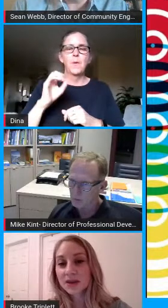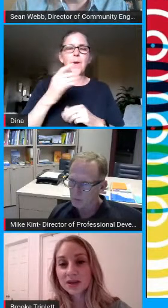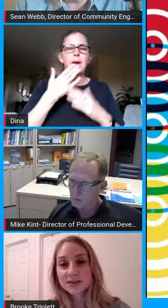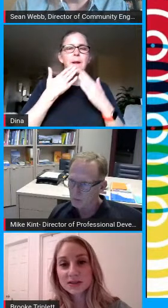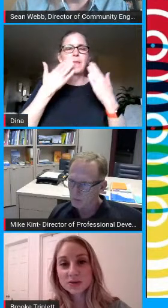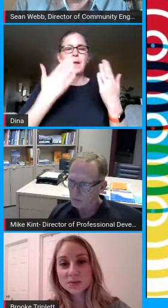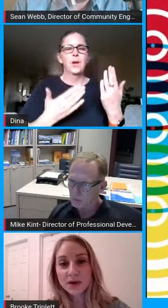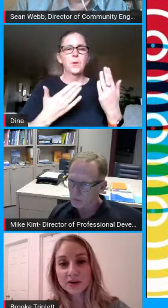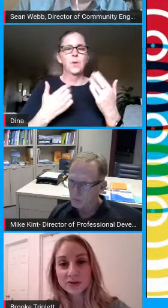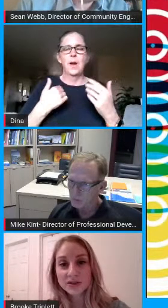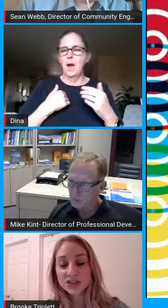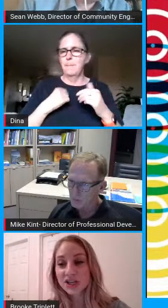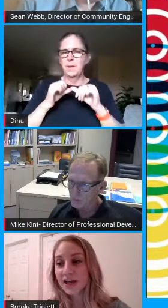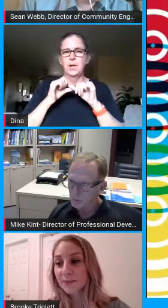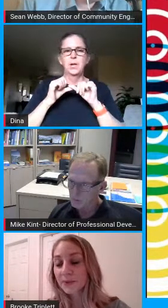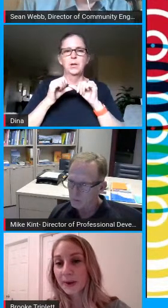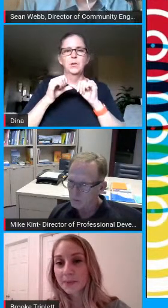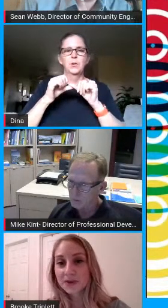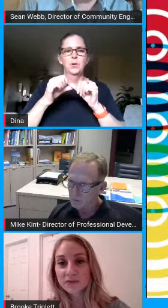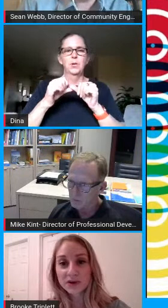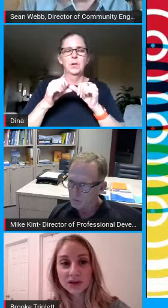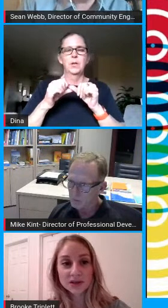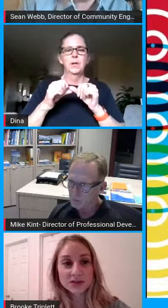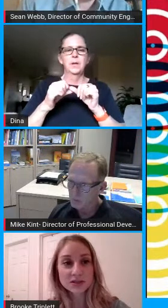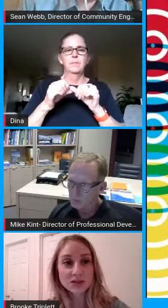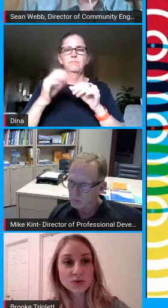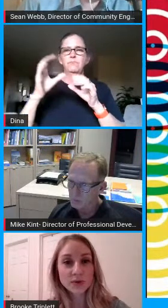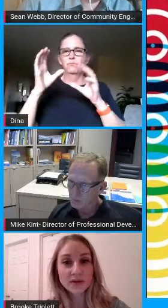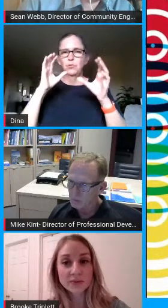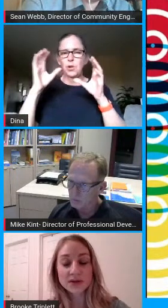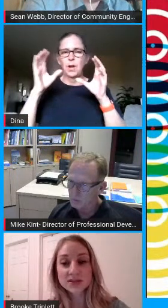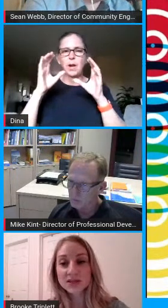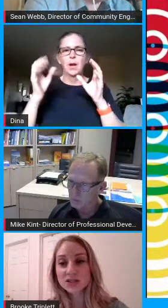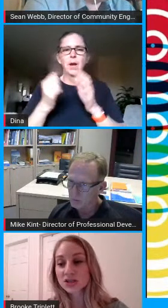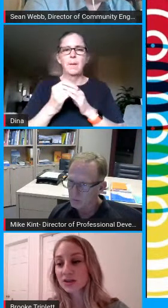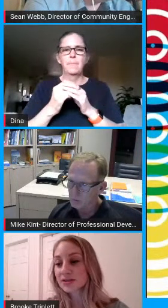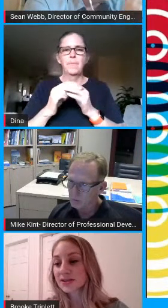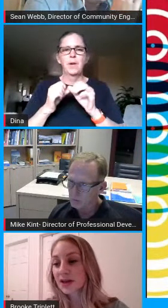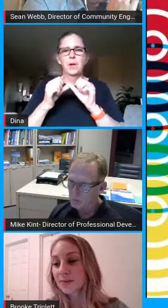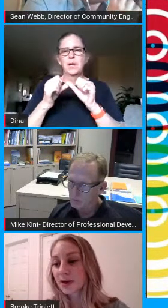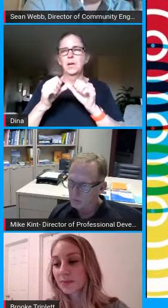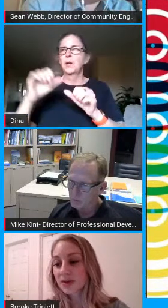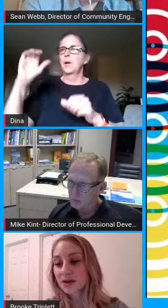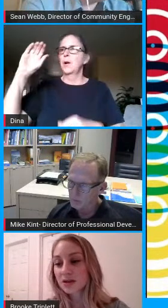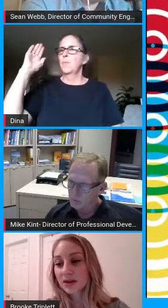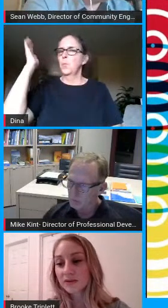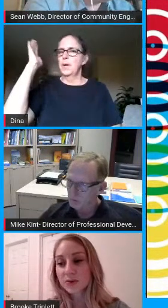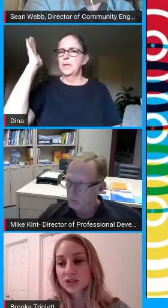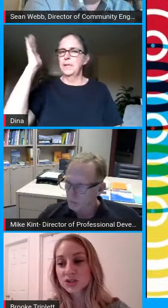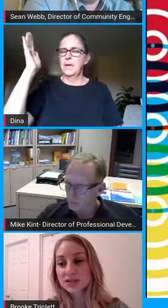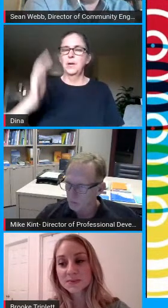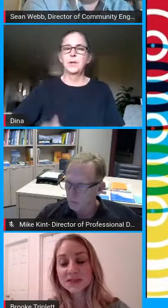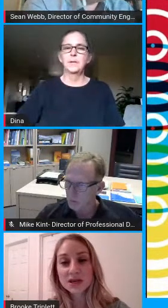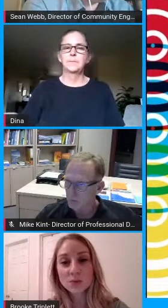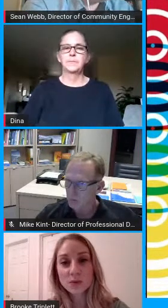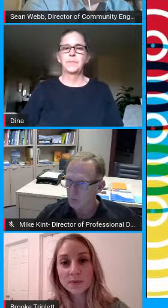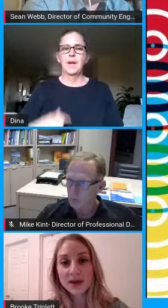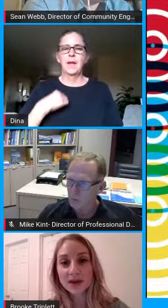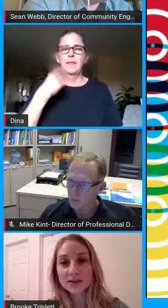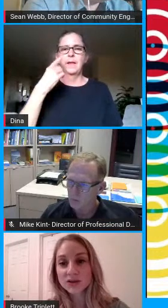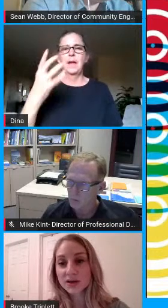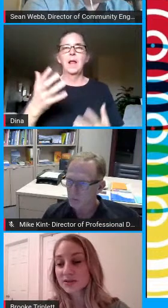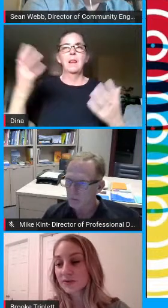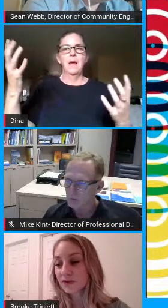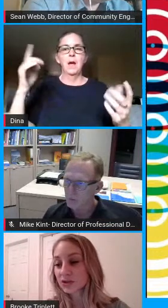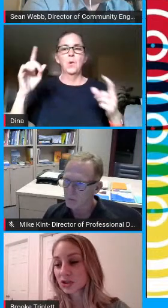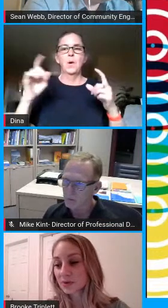we're going to continue to monitor this chat but i believe we're going to continue with our presentation at this time um i think a lot of the questions i'm seeing will